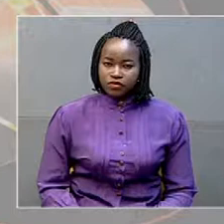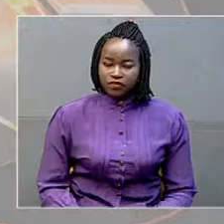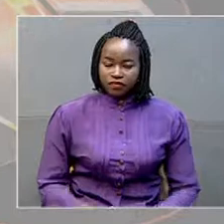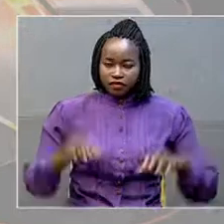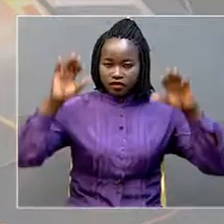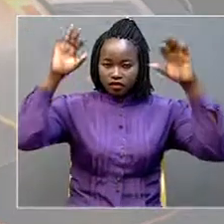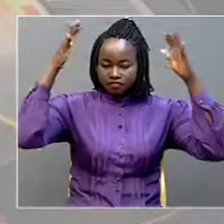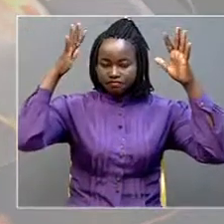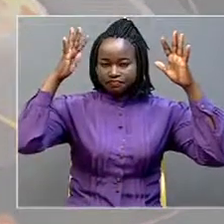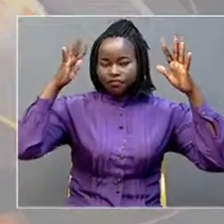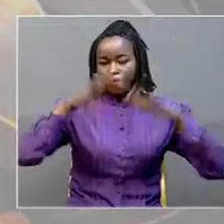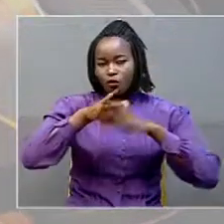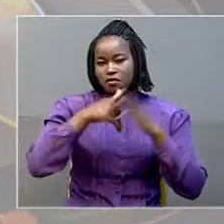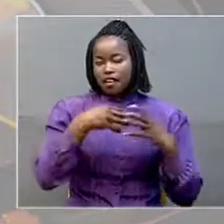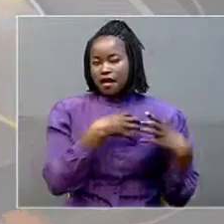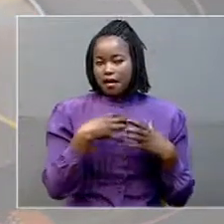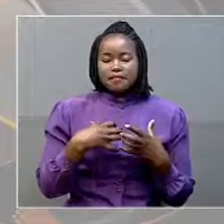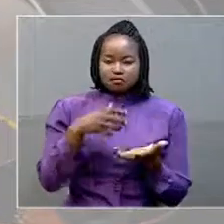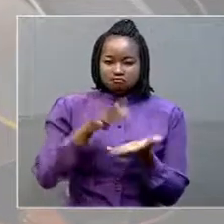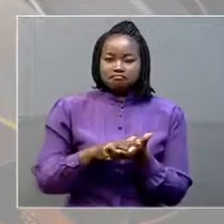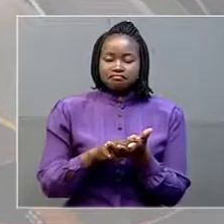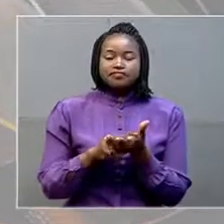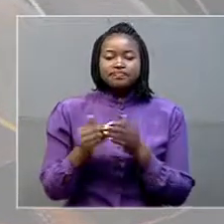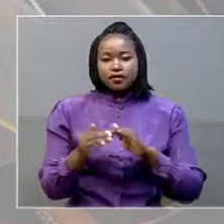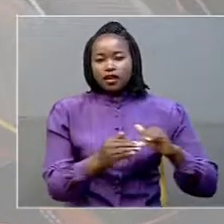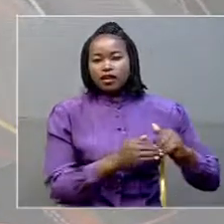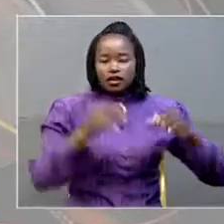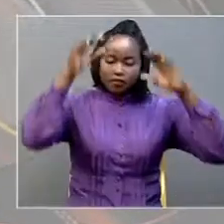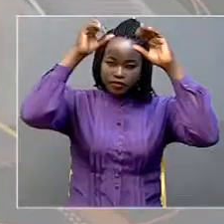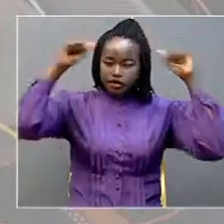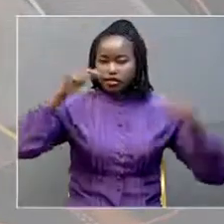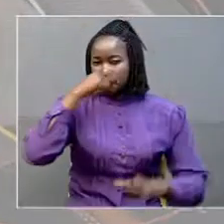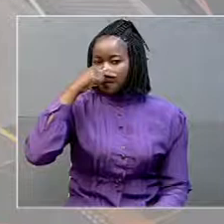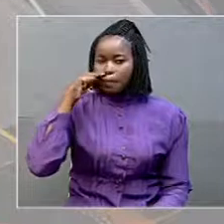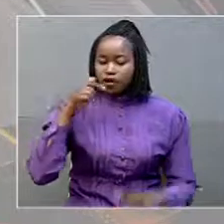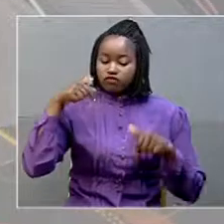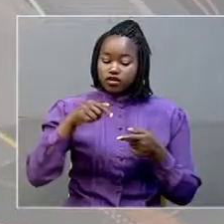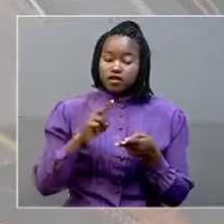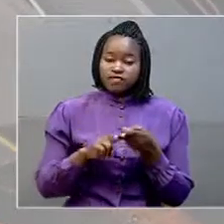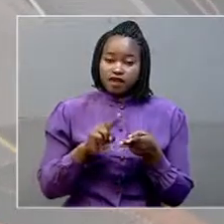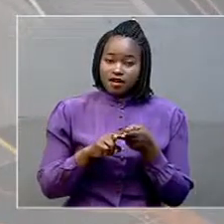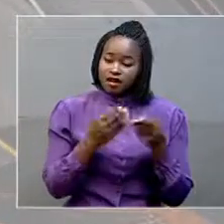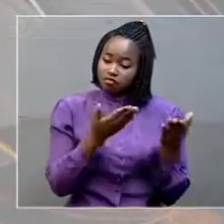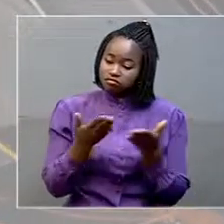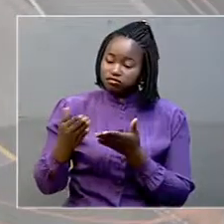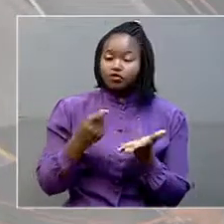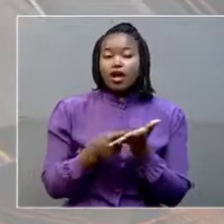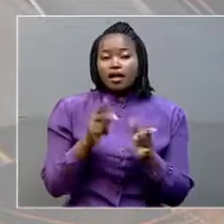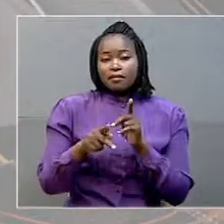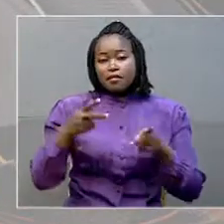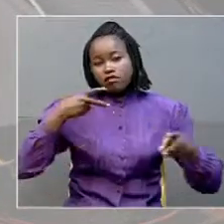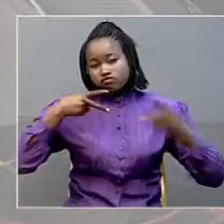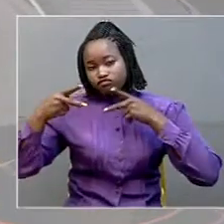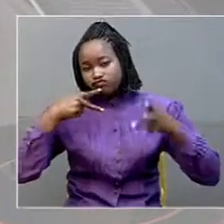Congratulations to the officers. Meanwhile, President Yuri Msevini has this Friday hosted Ugandans to a dinner at State